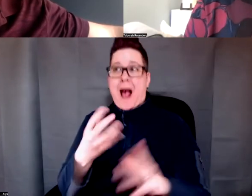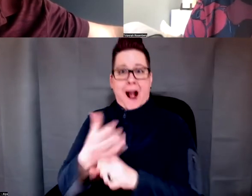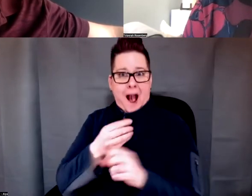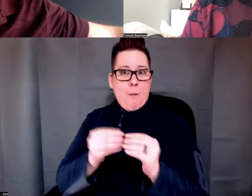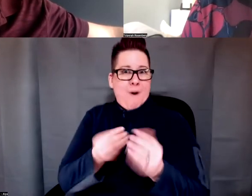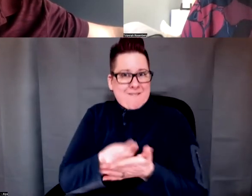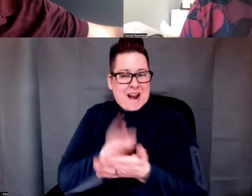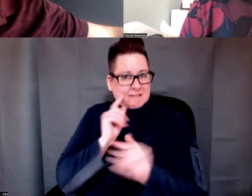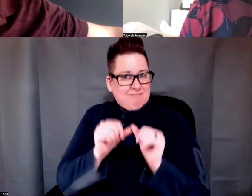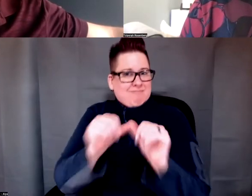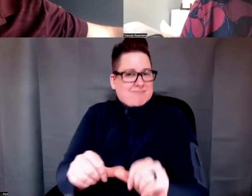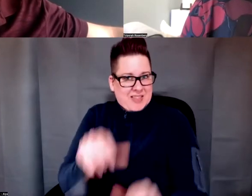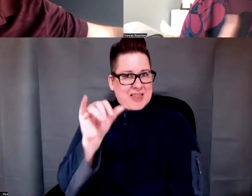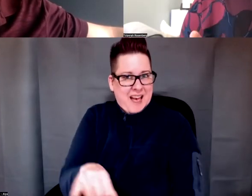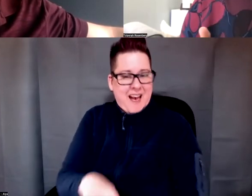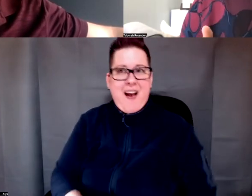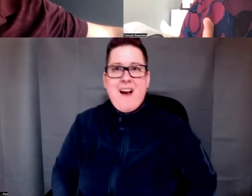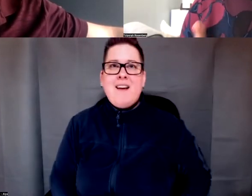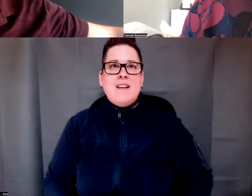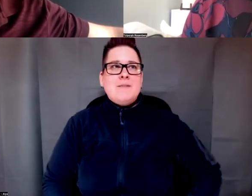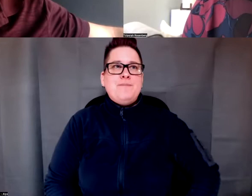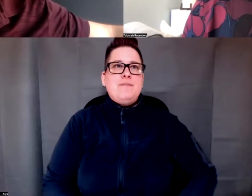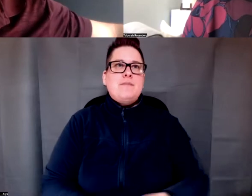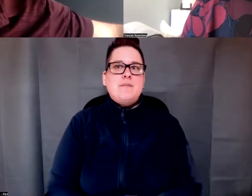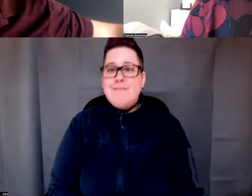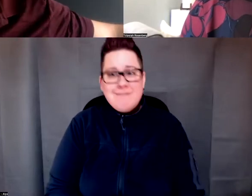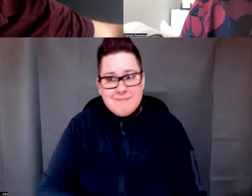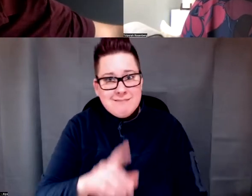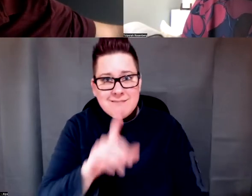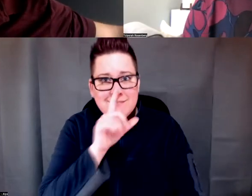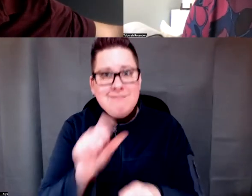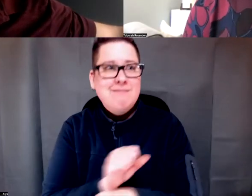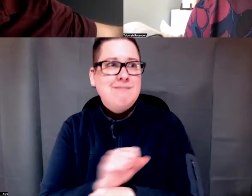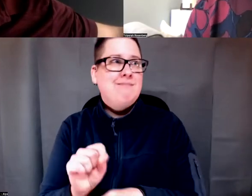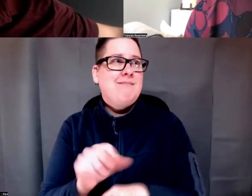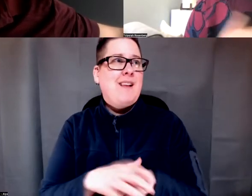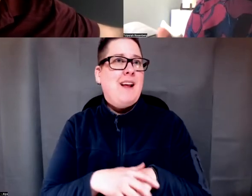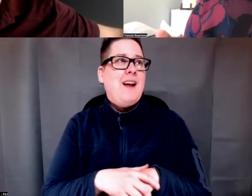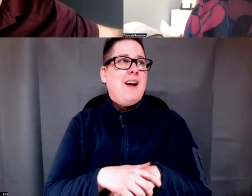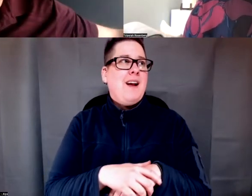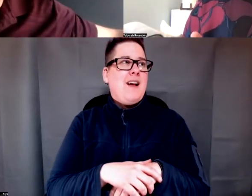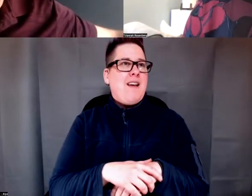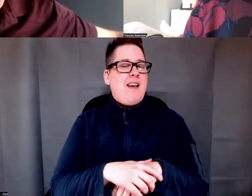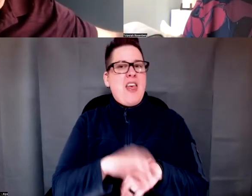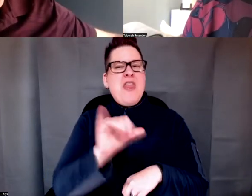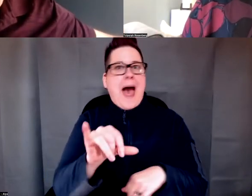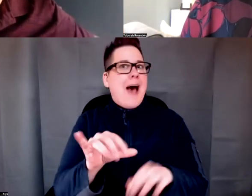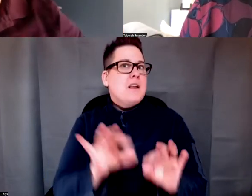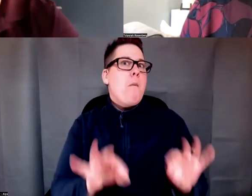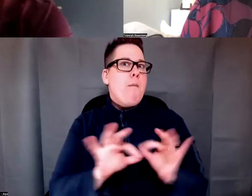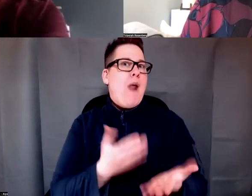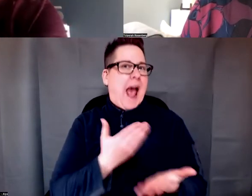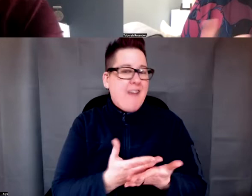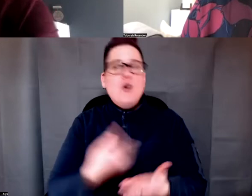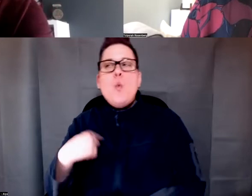continue to do the same. I think it reflects a really vital source of evidence for something that many of us know